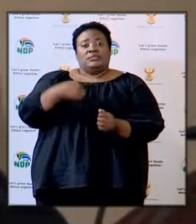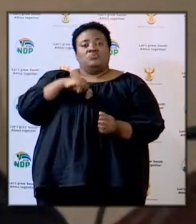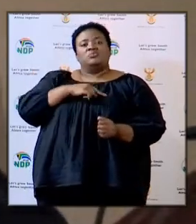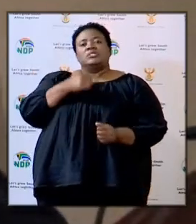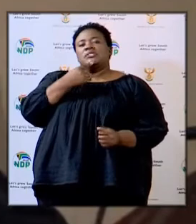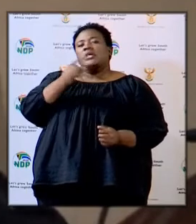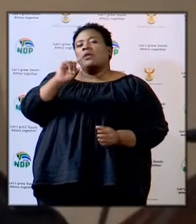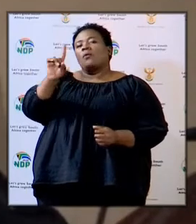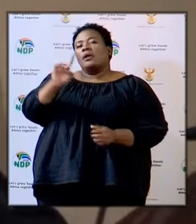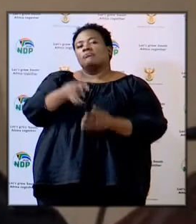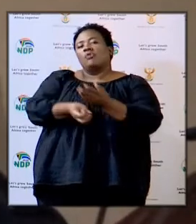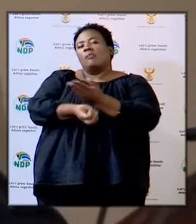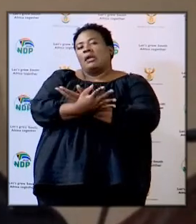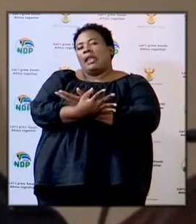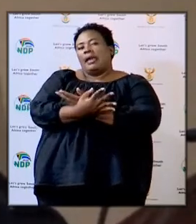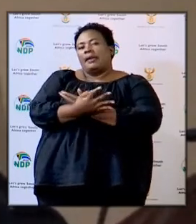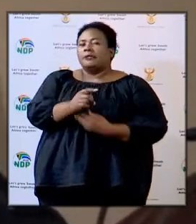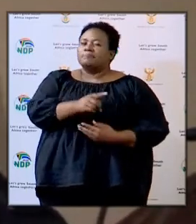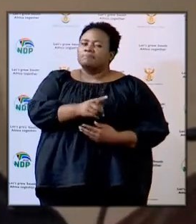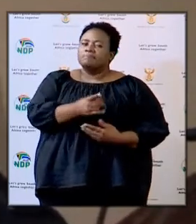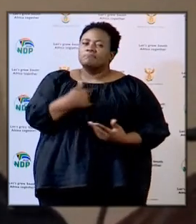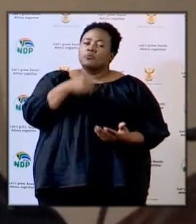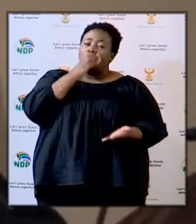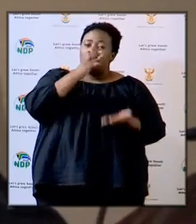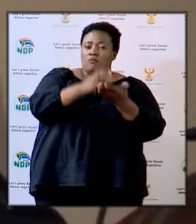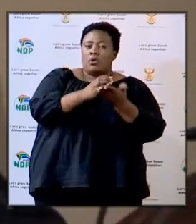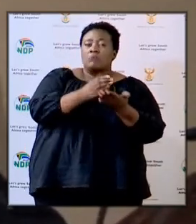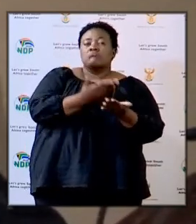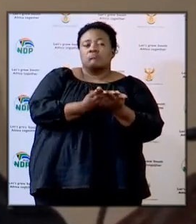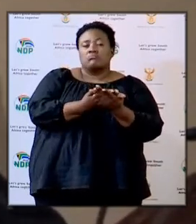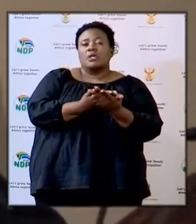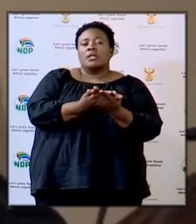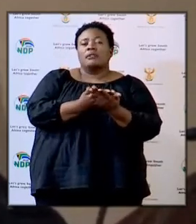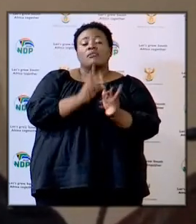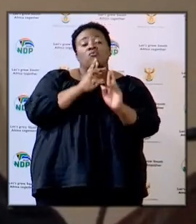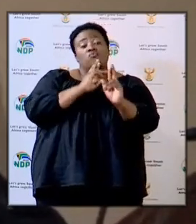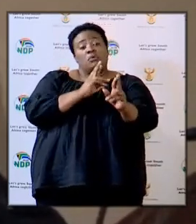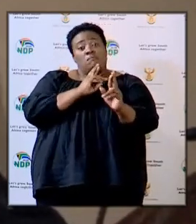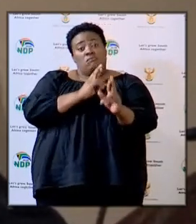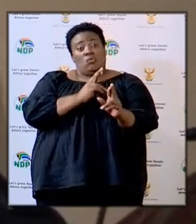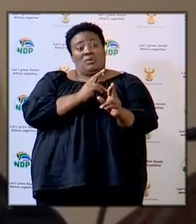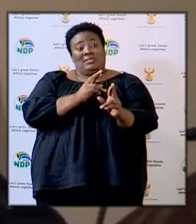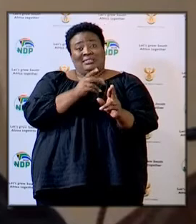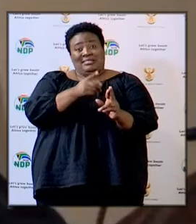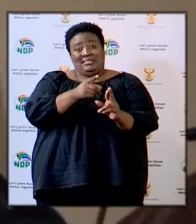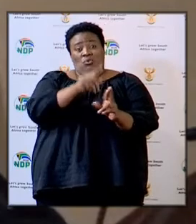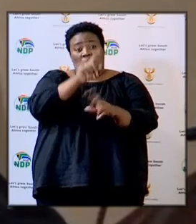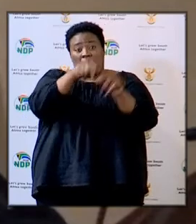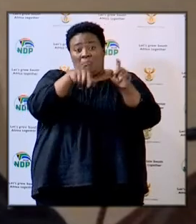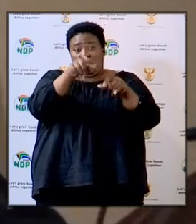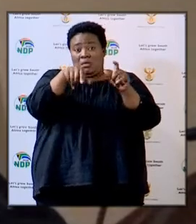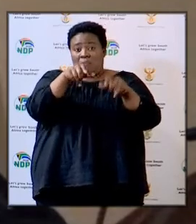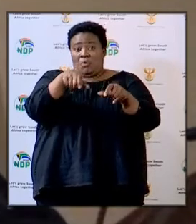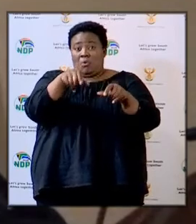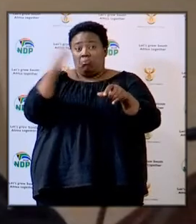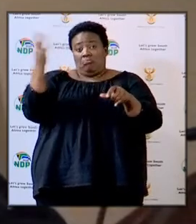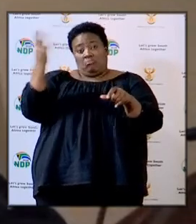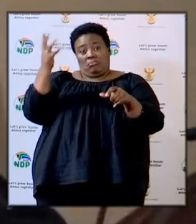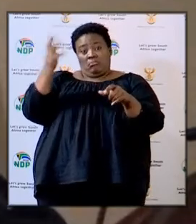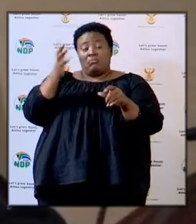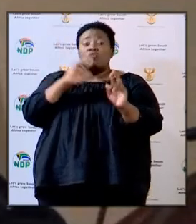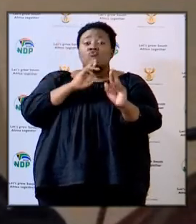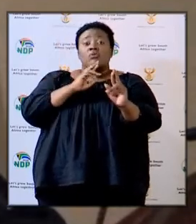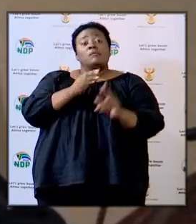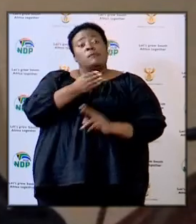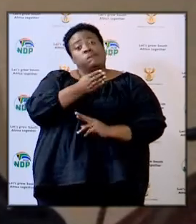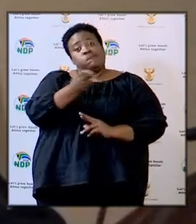in Mpumalanga is that we can confirm the reports given by all the people who gave the reports